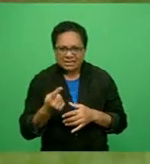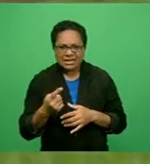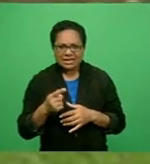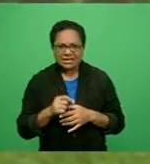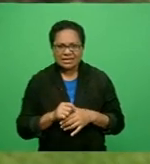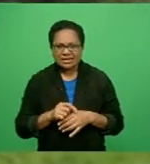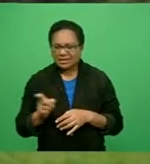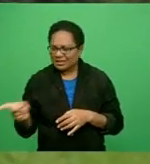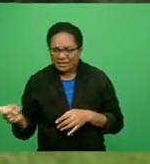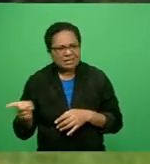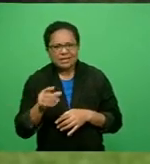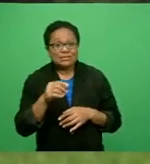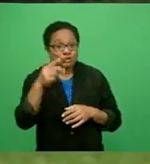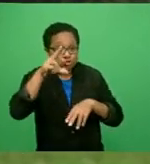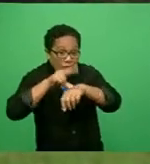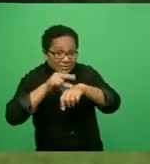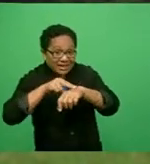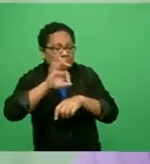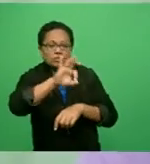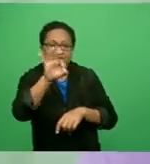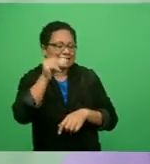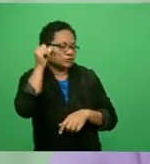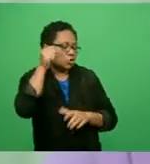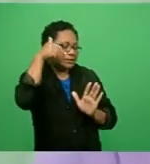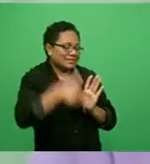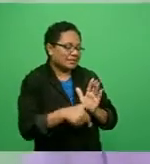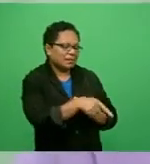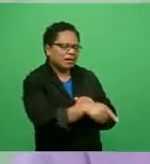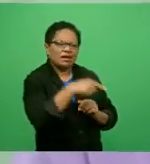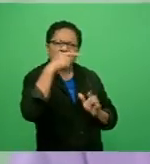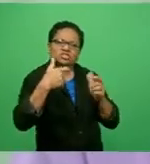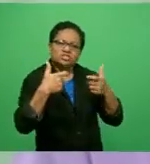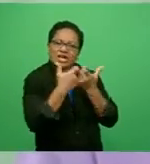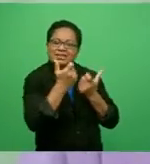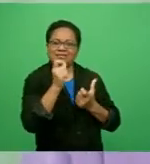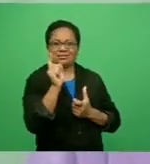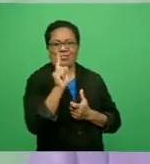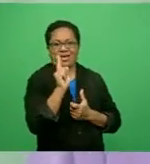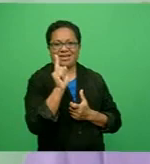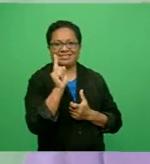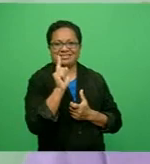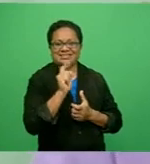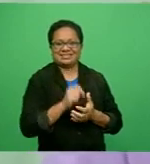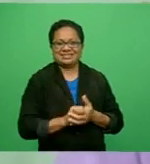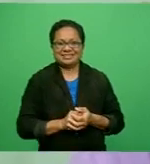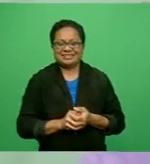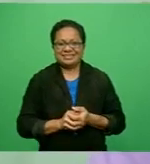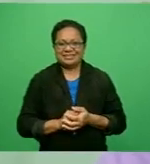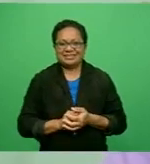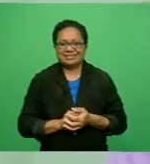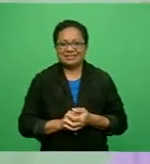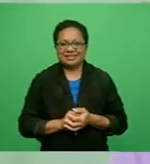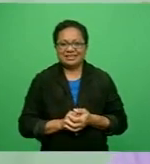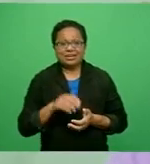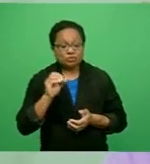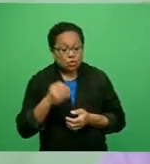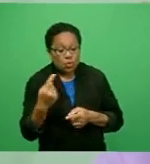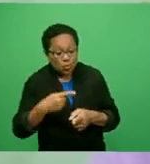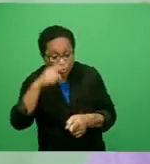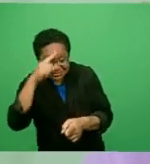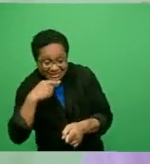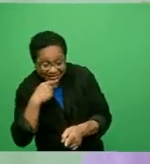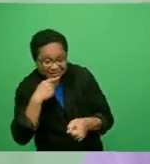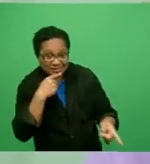by a diabetic patient. Young people who are trying to help each other overcome the challenges of diabetes